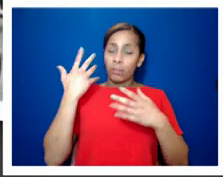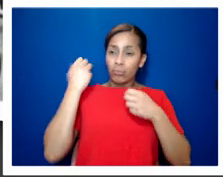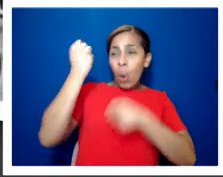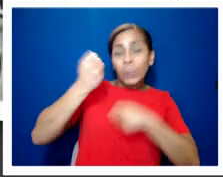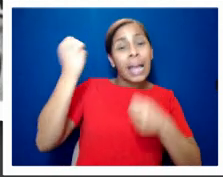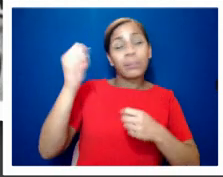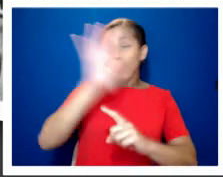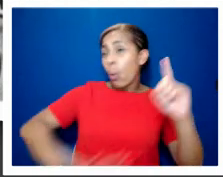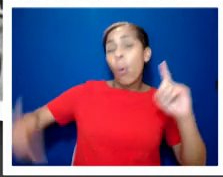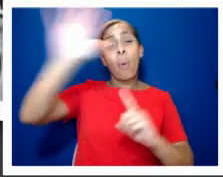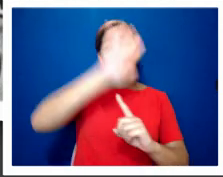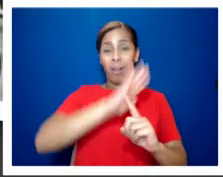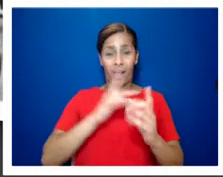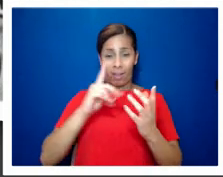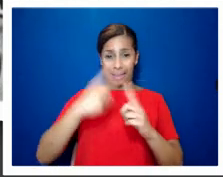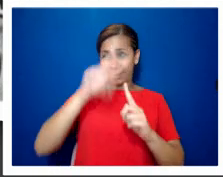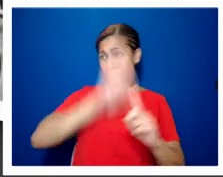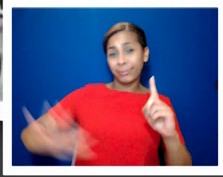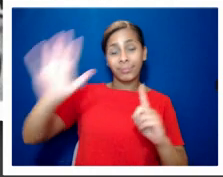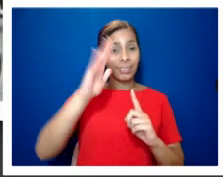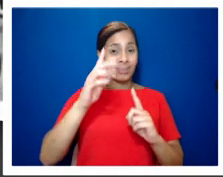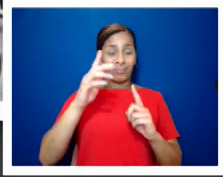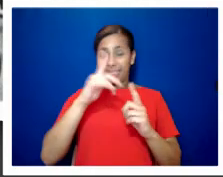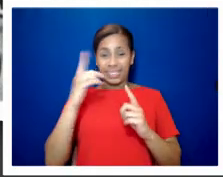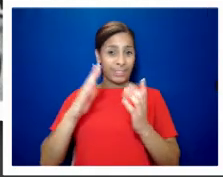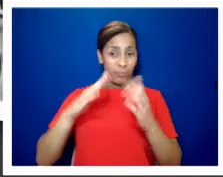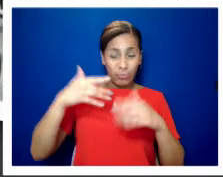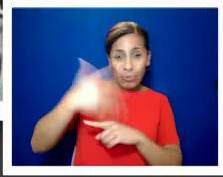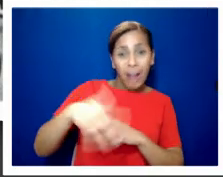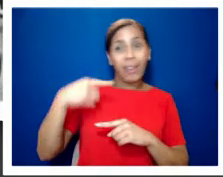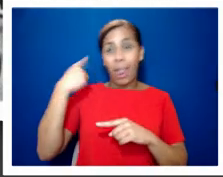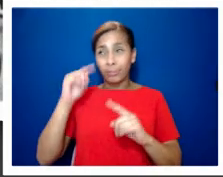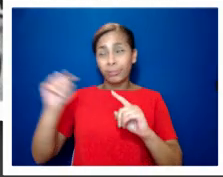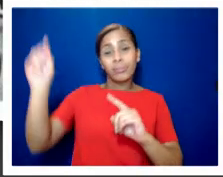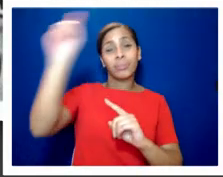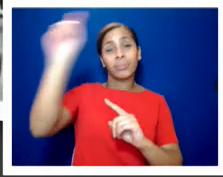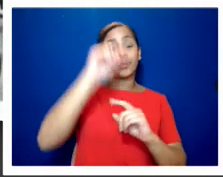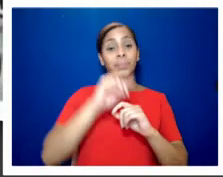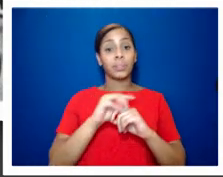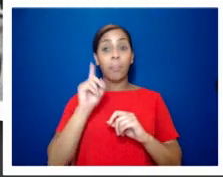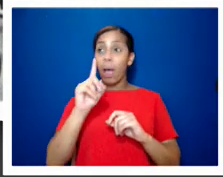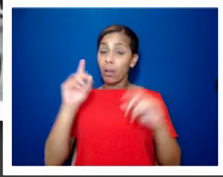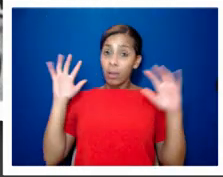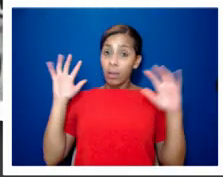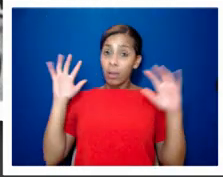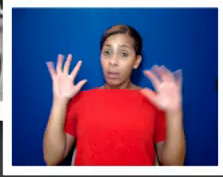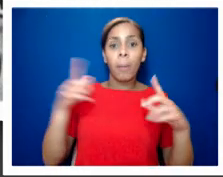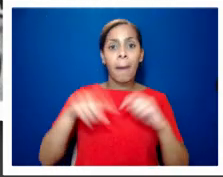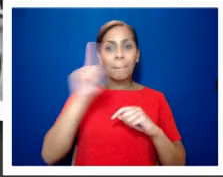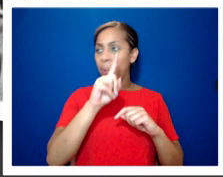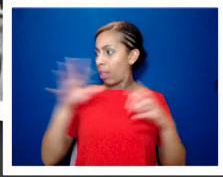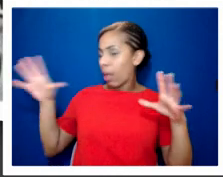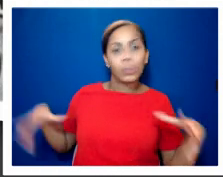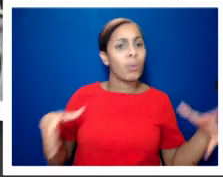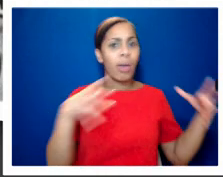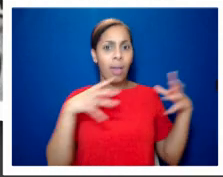and birmingham and i think one unintended outcome of section 28 was it brought people together it gave them a common cause to fight